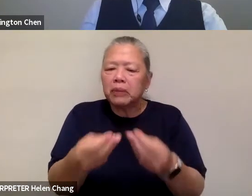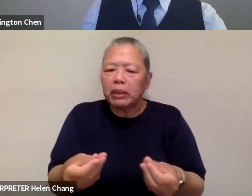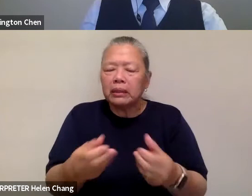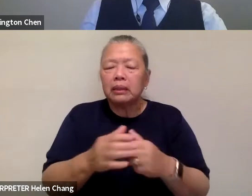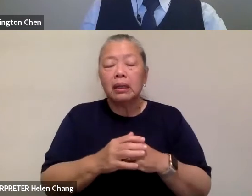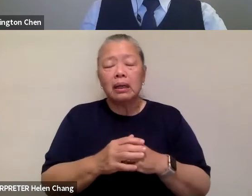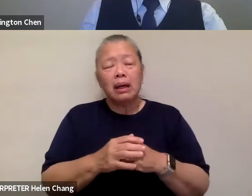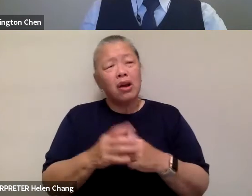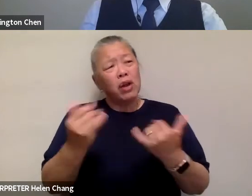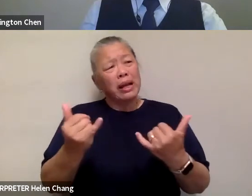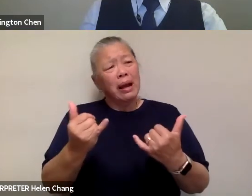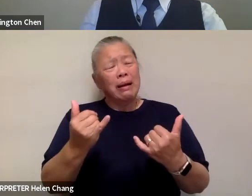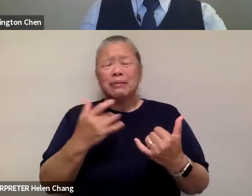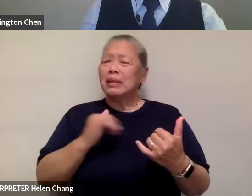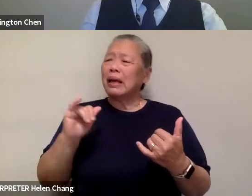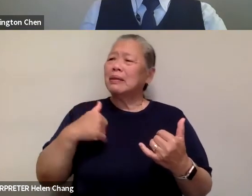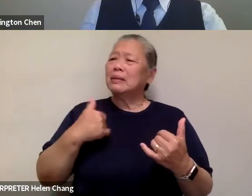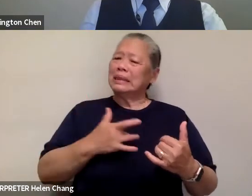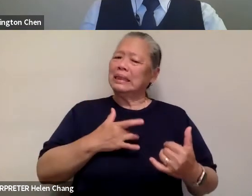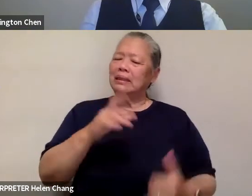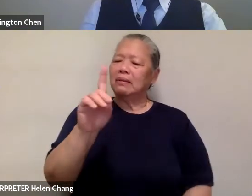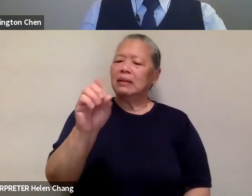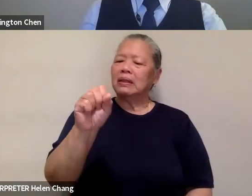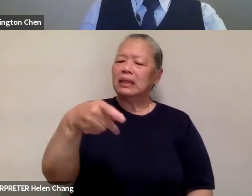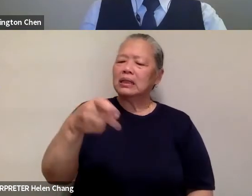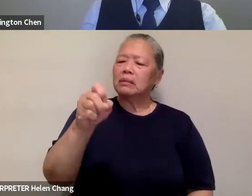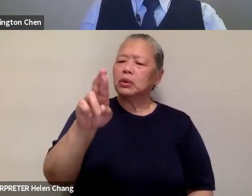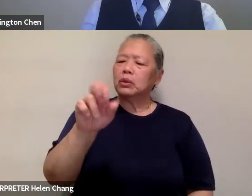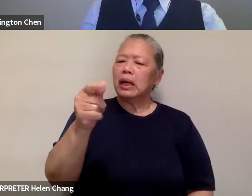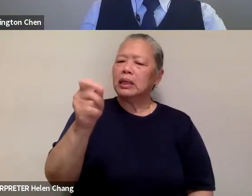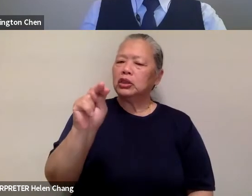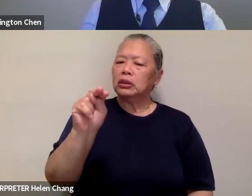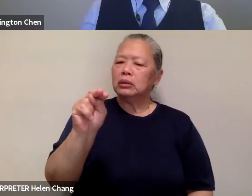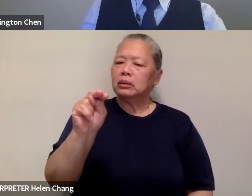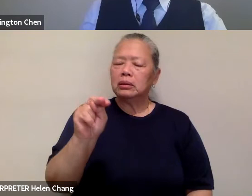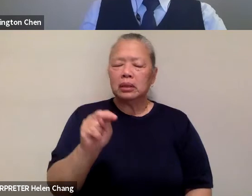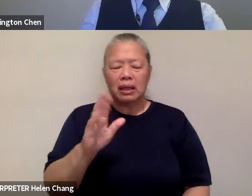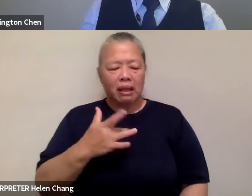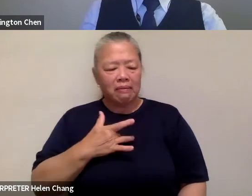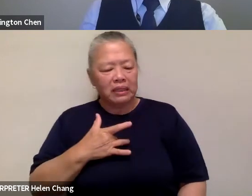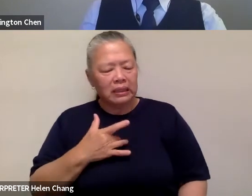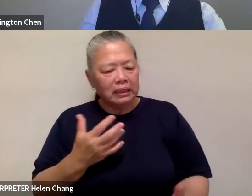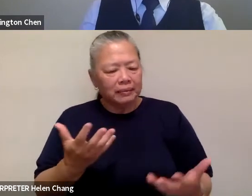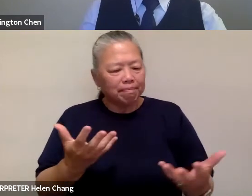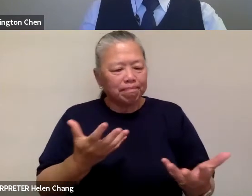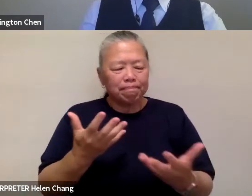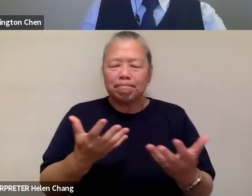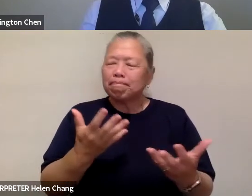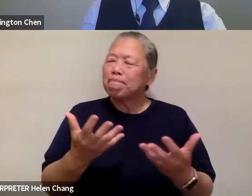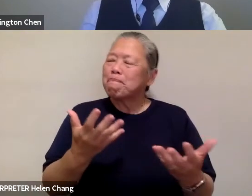and there's some of that desperation into either